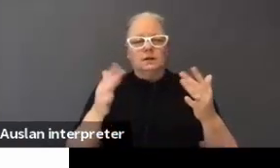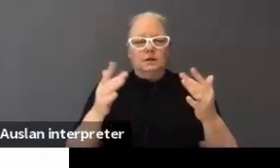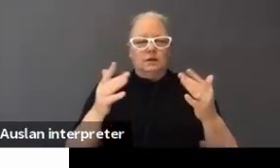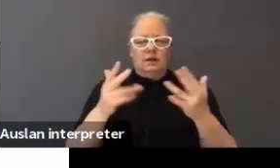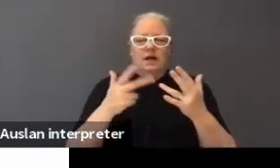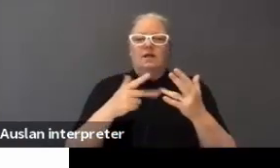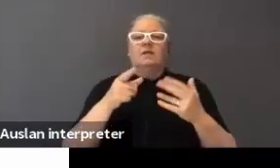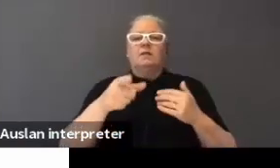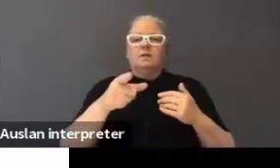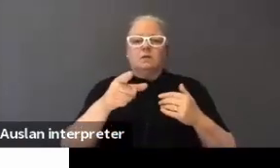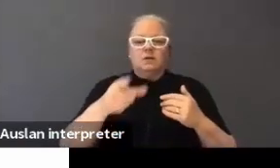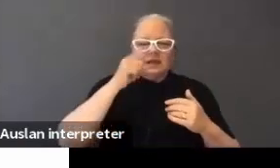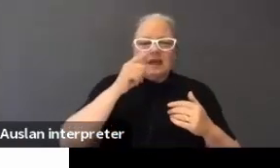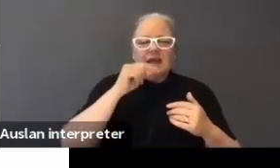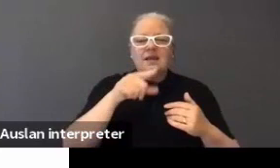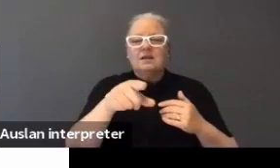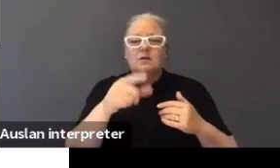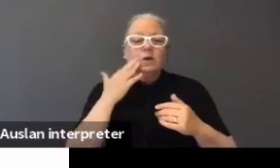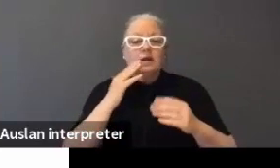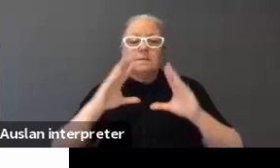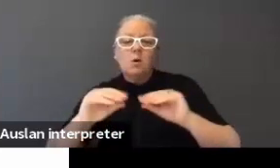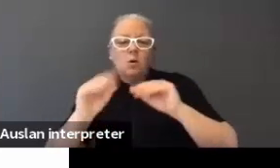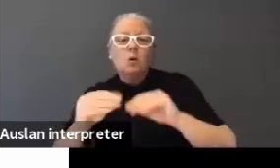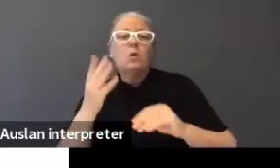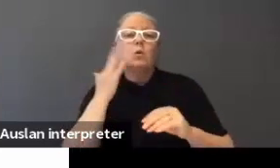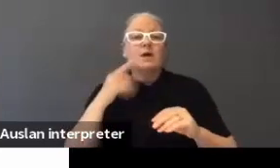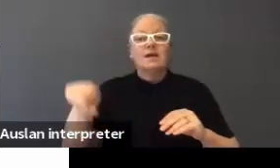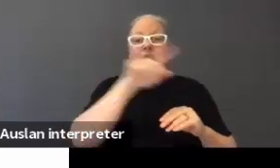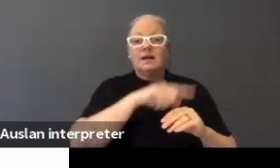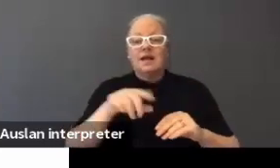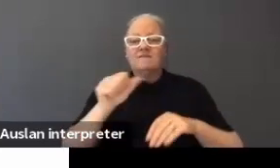Build in pauses where you can. Let everybody catch their breath.